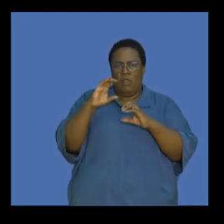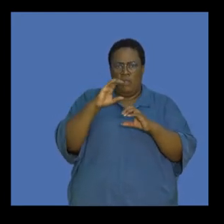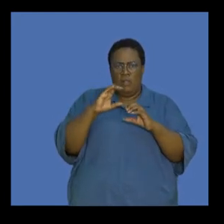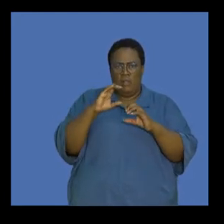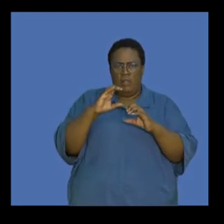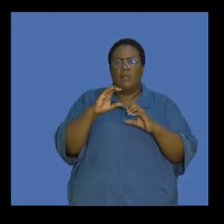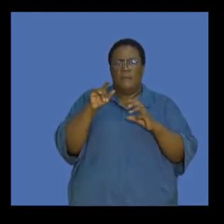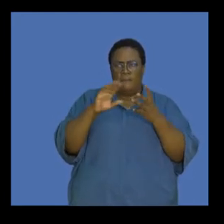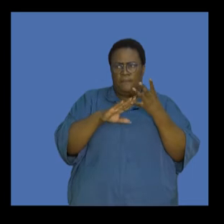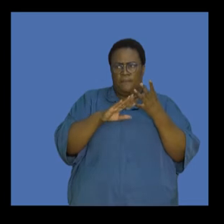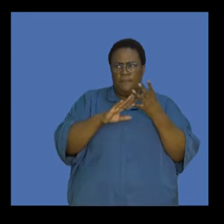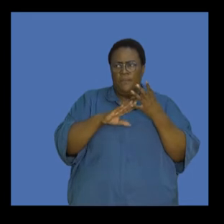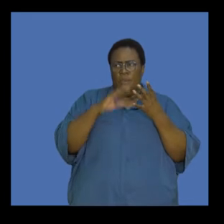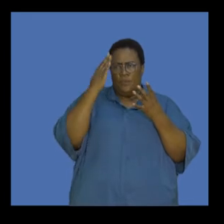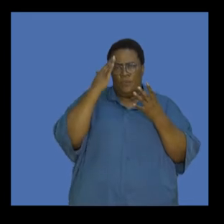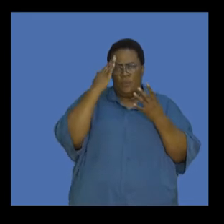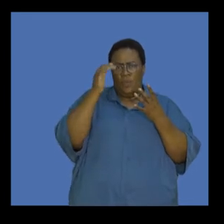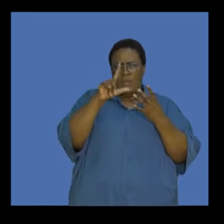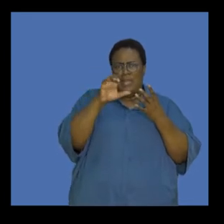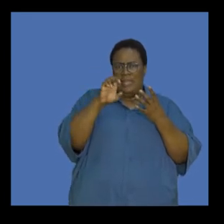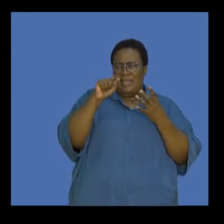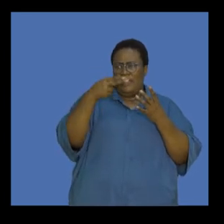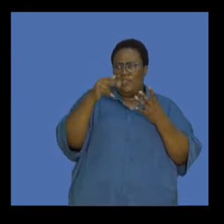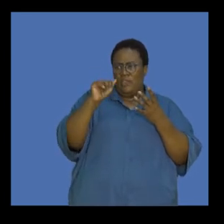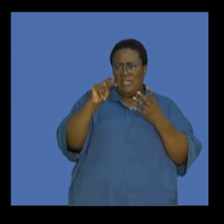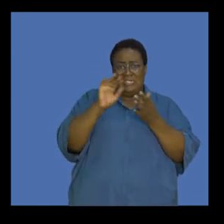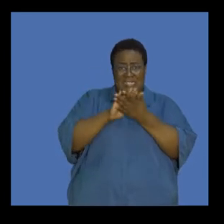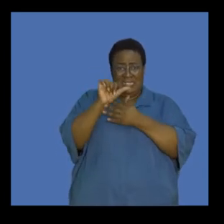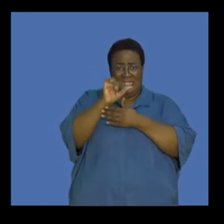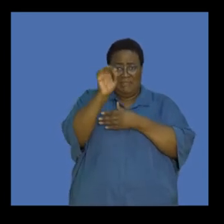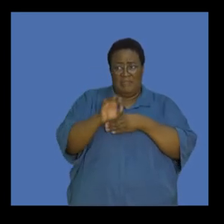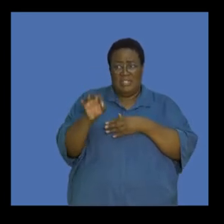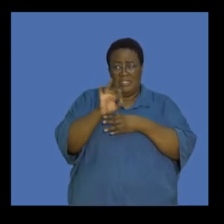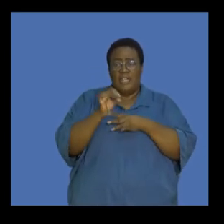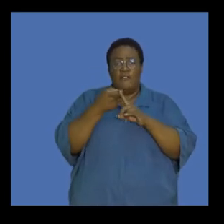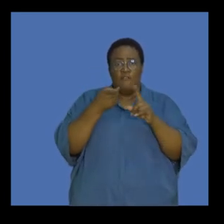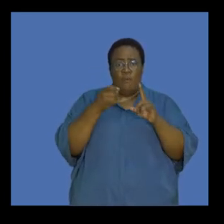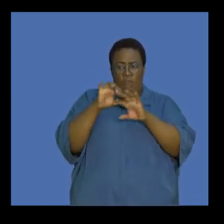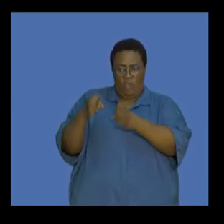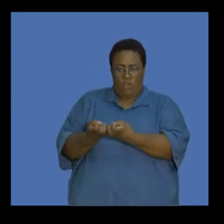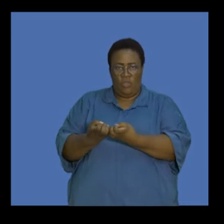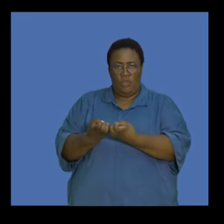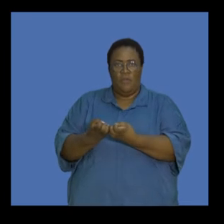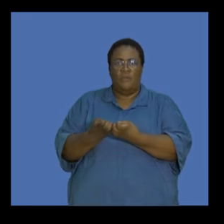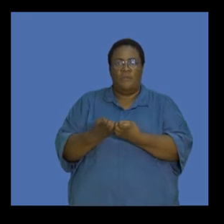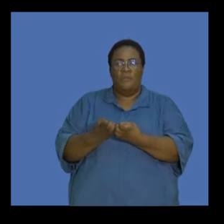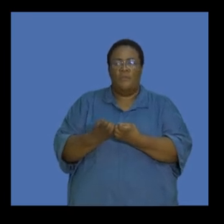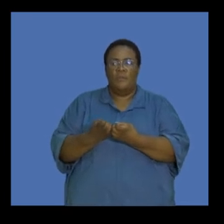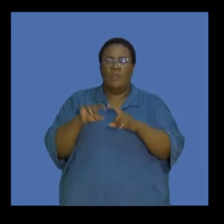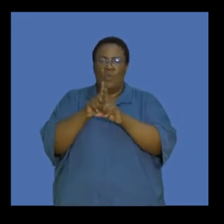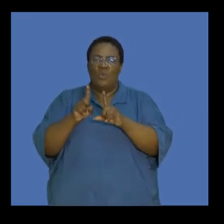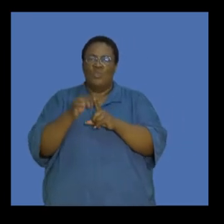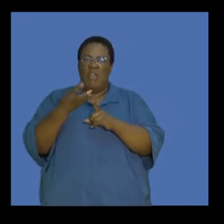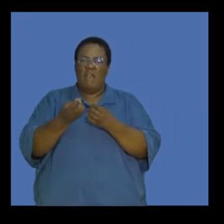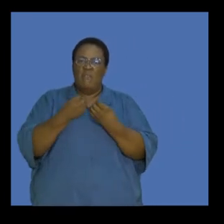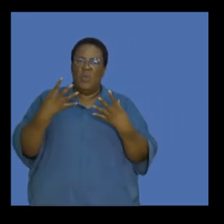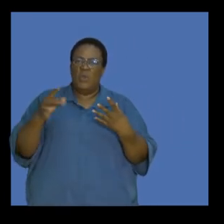chemical reactions. We see that methane makes up 16%, and that often comes naturally from the earth, but also from